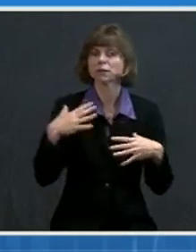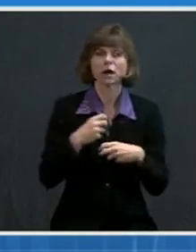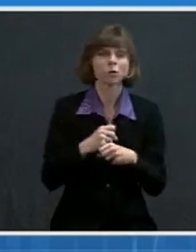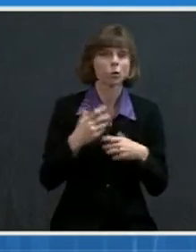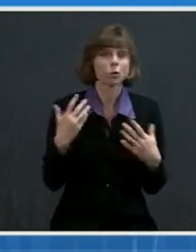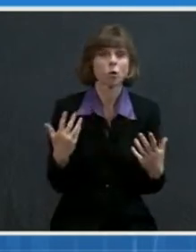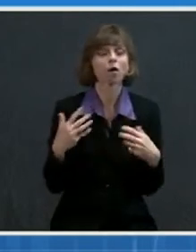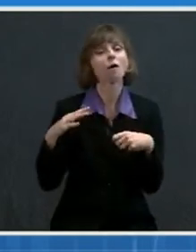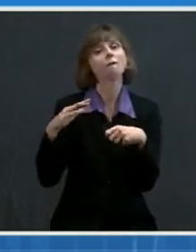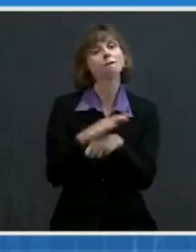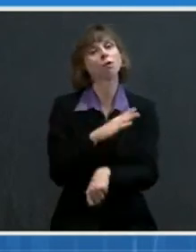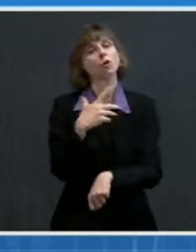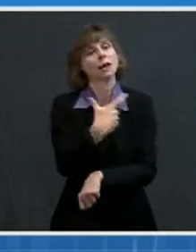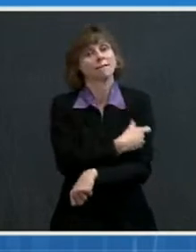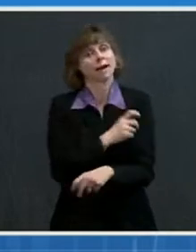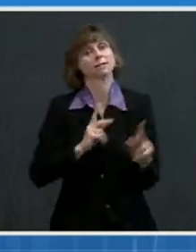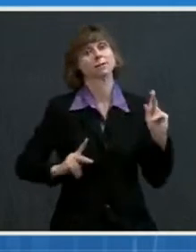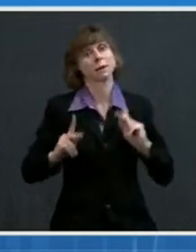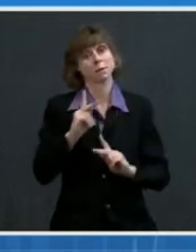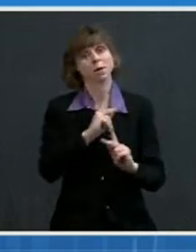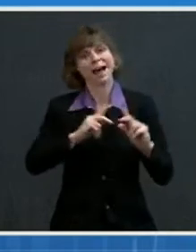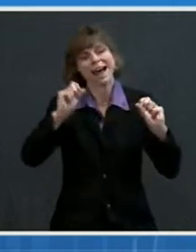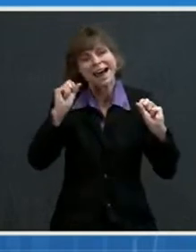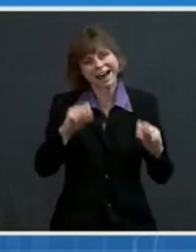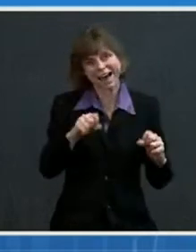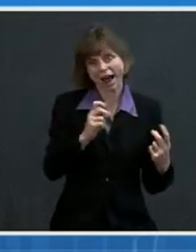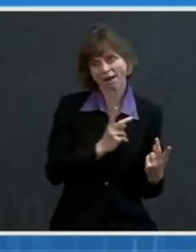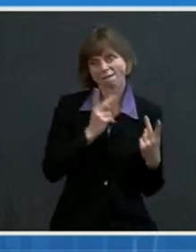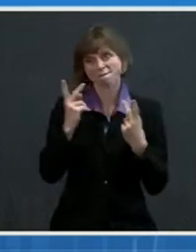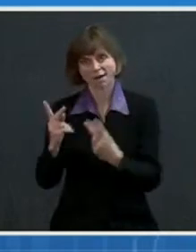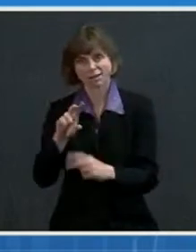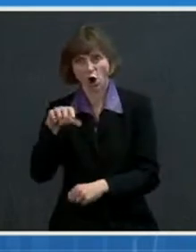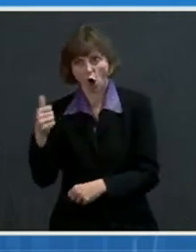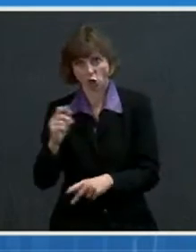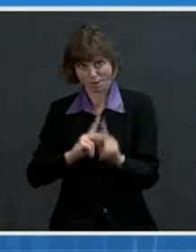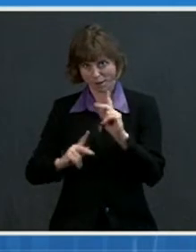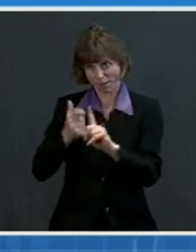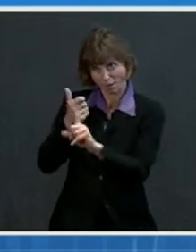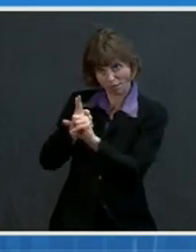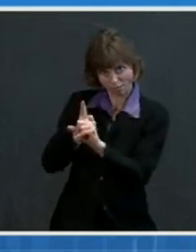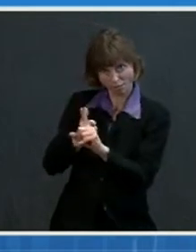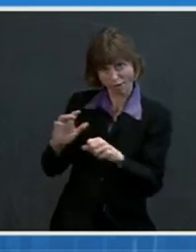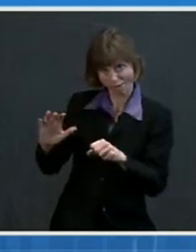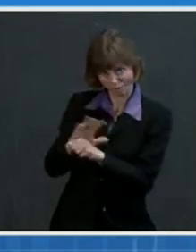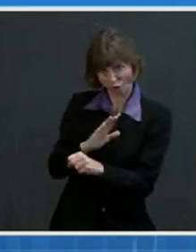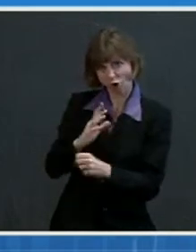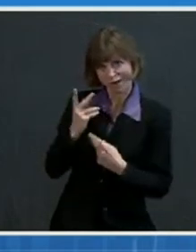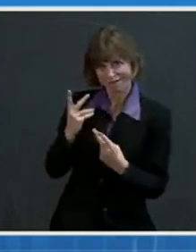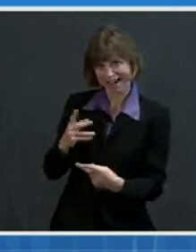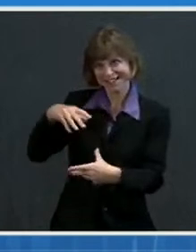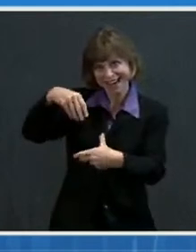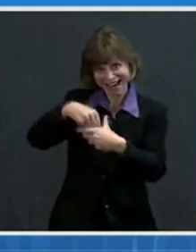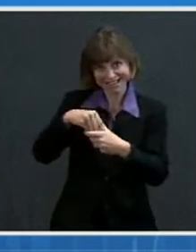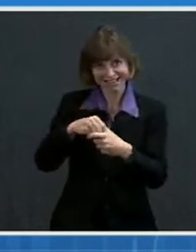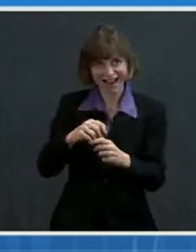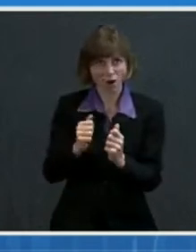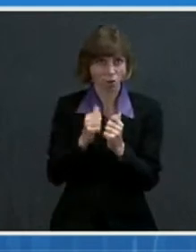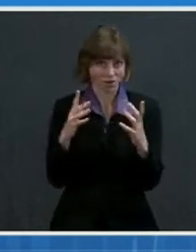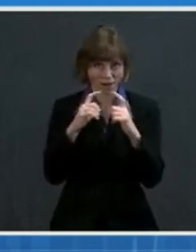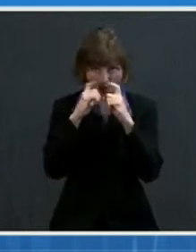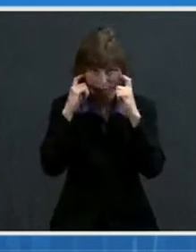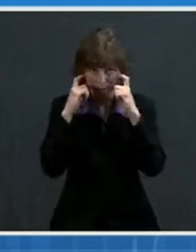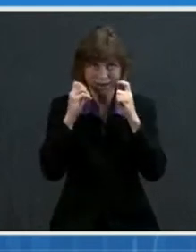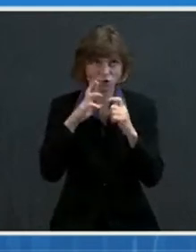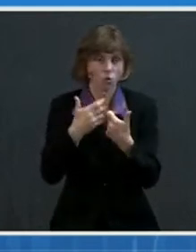fully vaccinated people can visit with other fully vaccinated people indoors without wearing a mask or physical distancing.